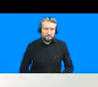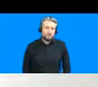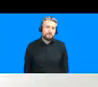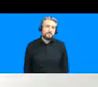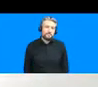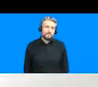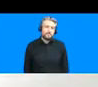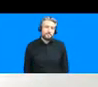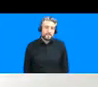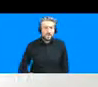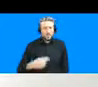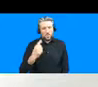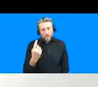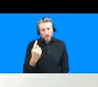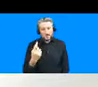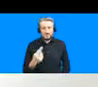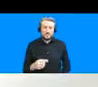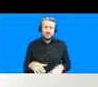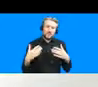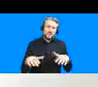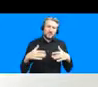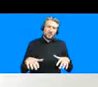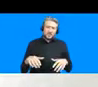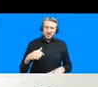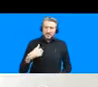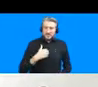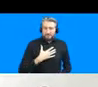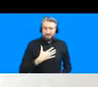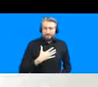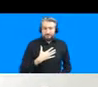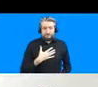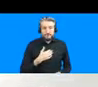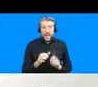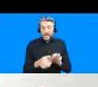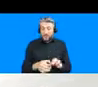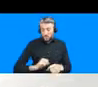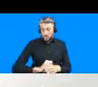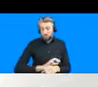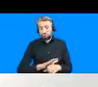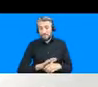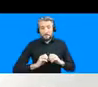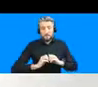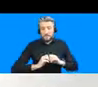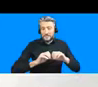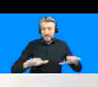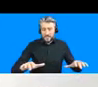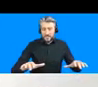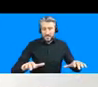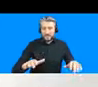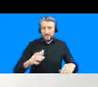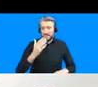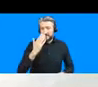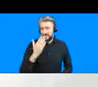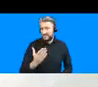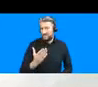strikes me you know that really everything about this pandemic seems to be at a monumental